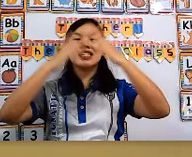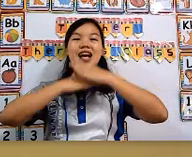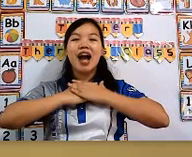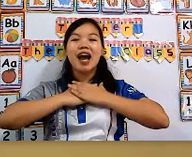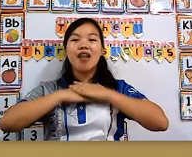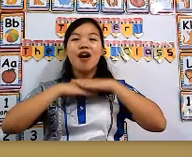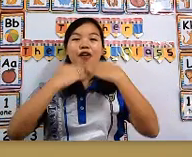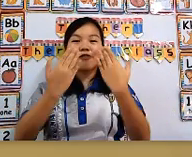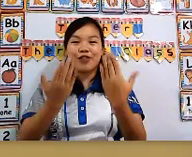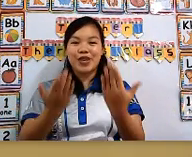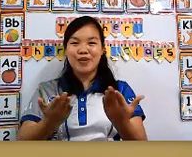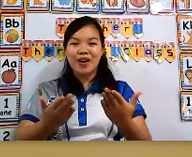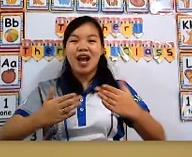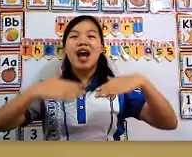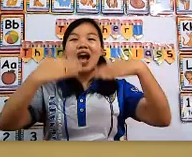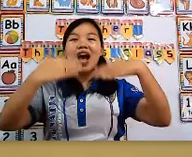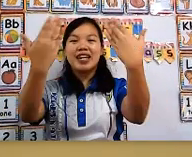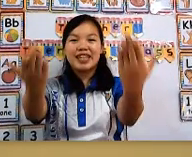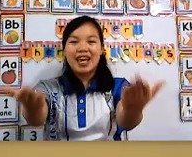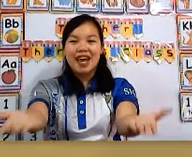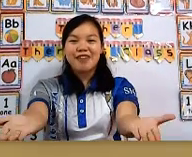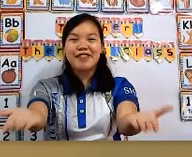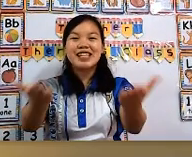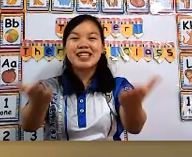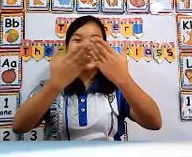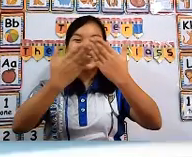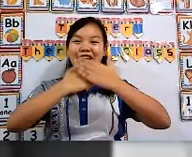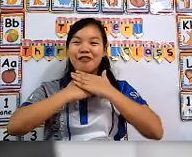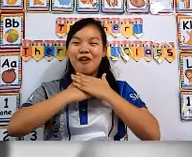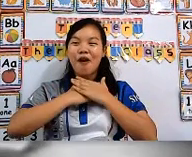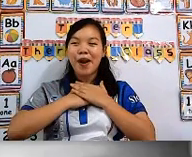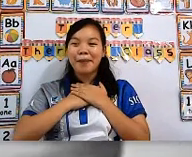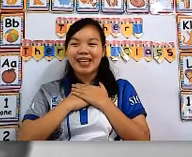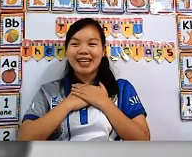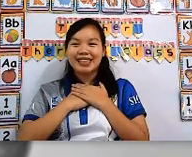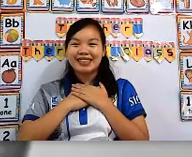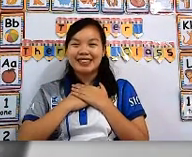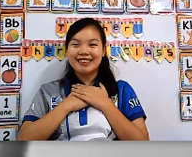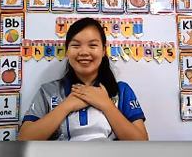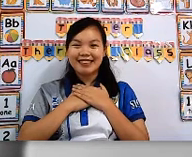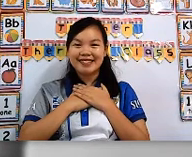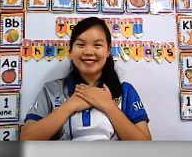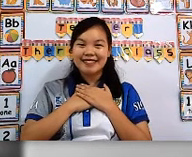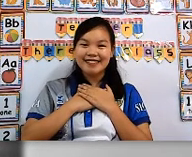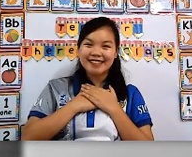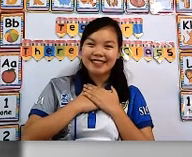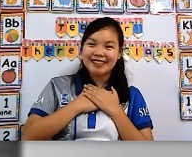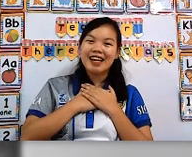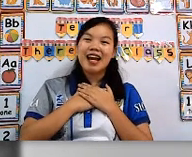says I love you That he gave his life for me